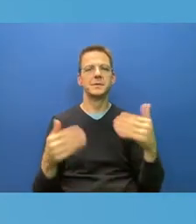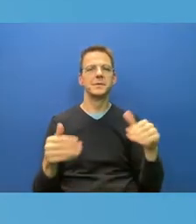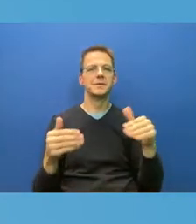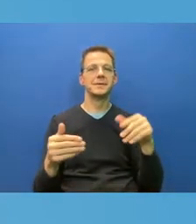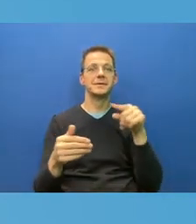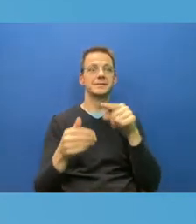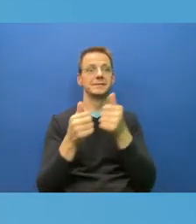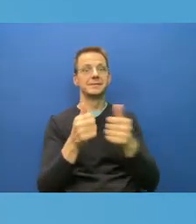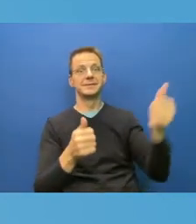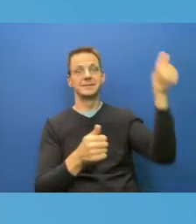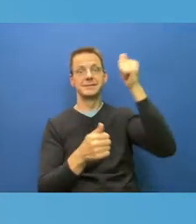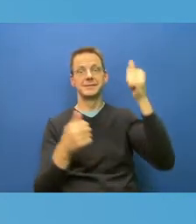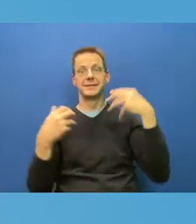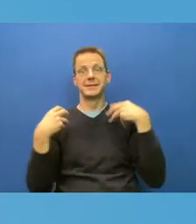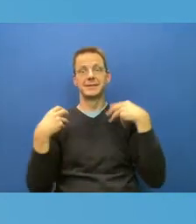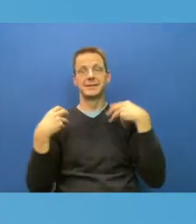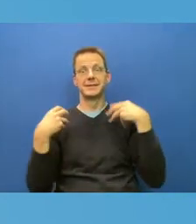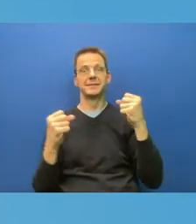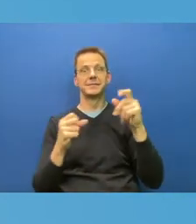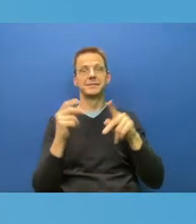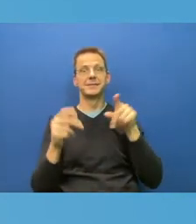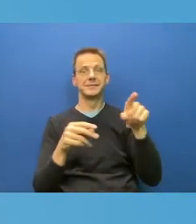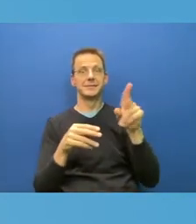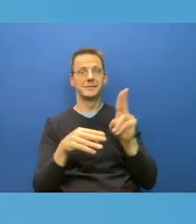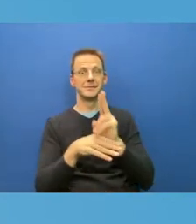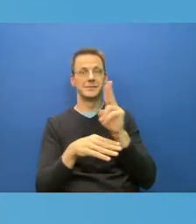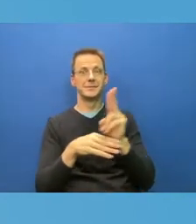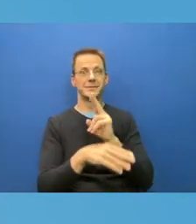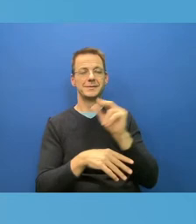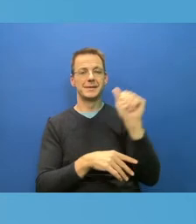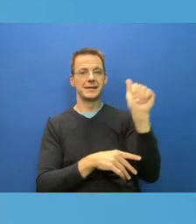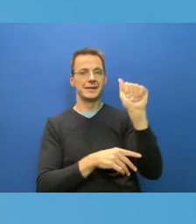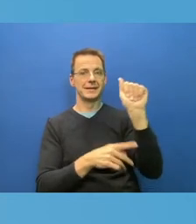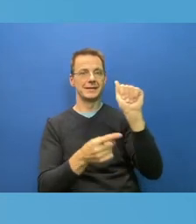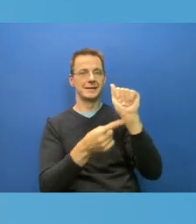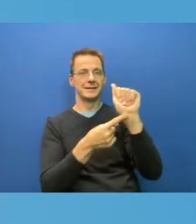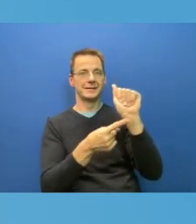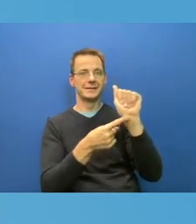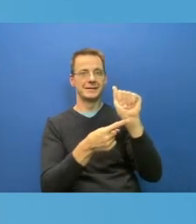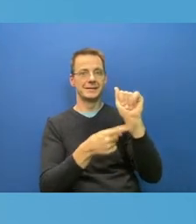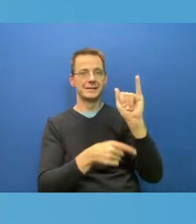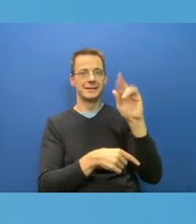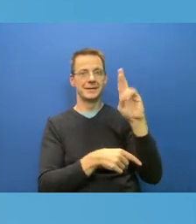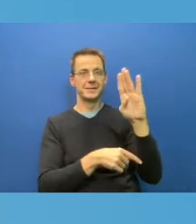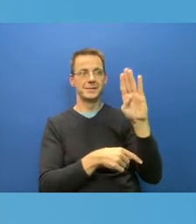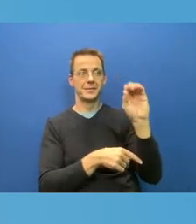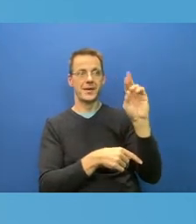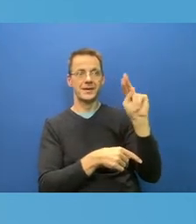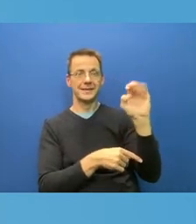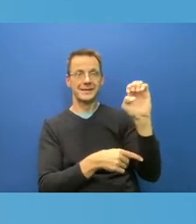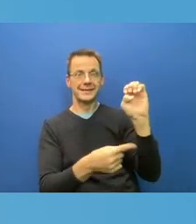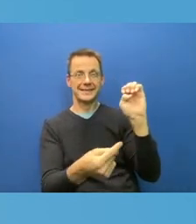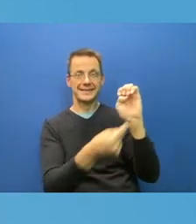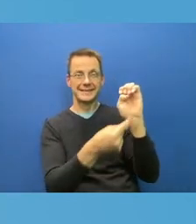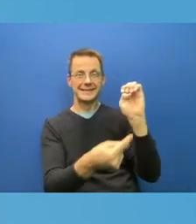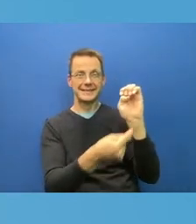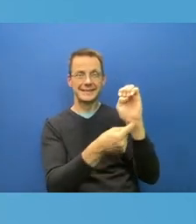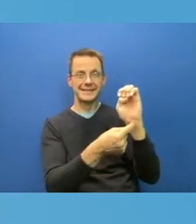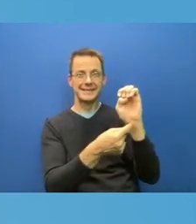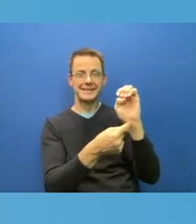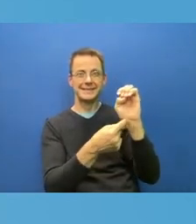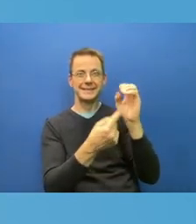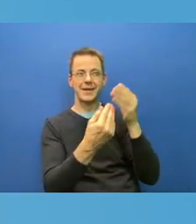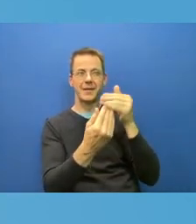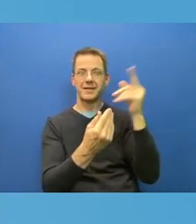is very close. We're sort of rocking on the edge of the cliff. And I think they're about to go. I did see Health Canada tweet